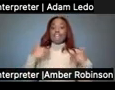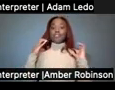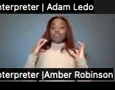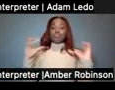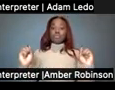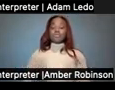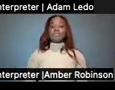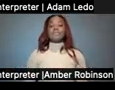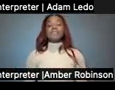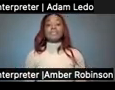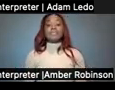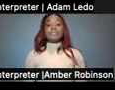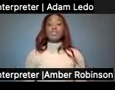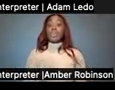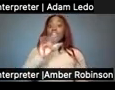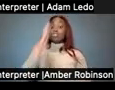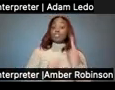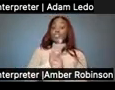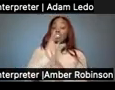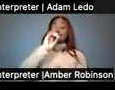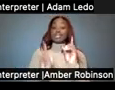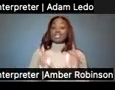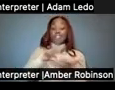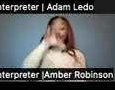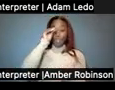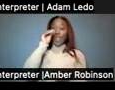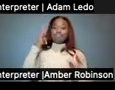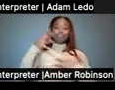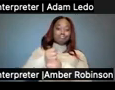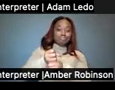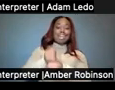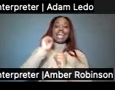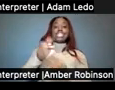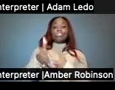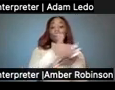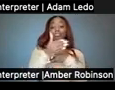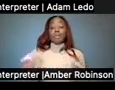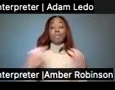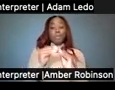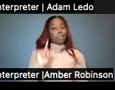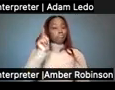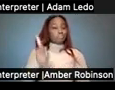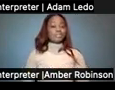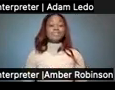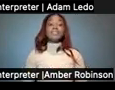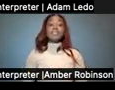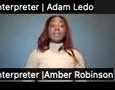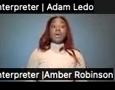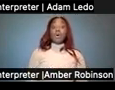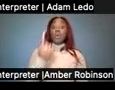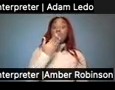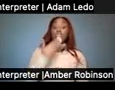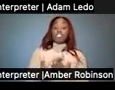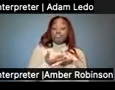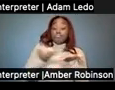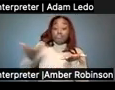So that's, that's like universal design for learning in a nutshell, I can share more about that, of course. But one, one other good resource is